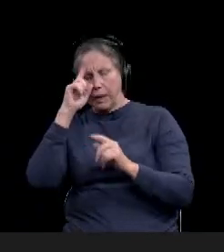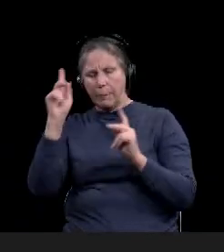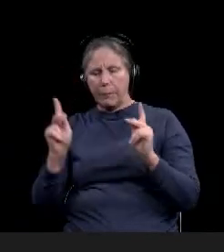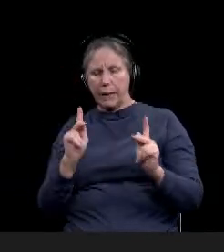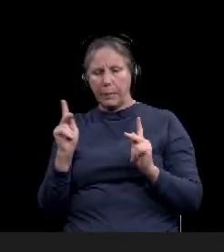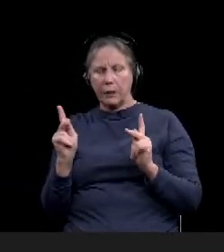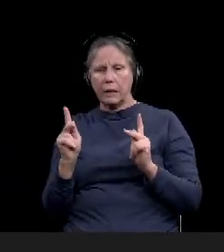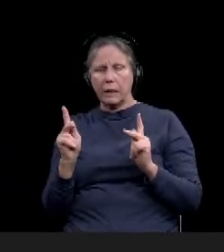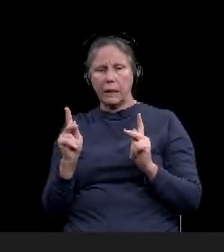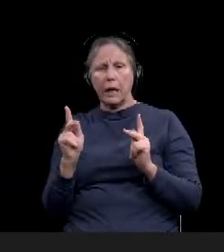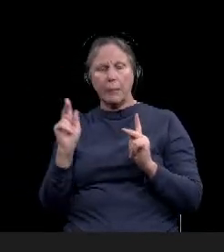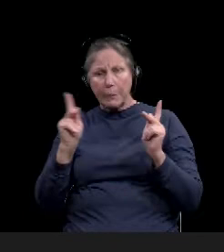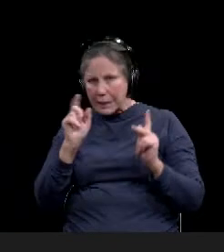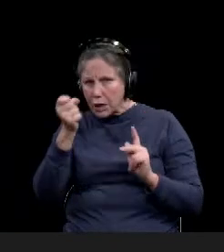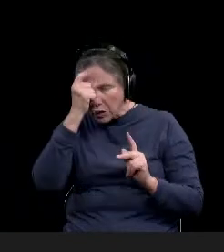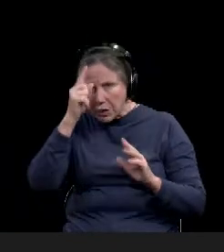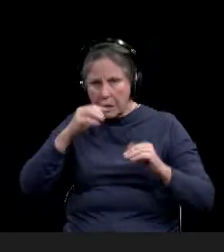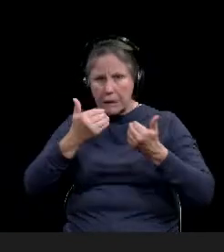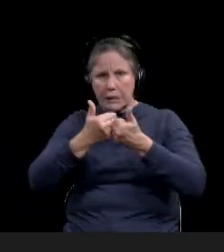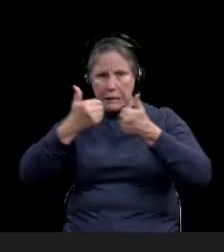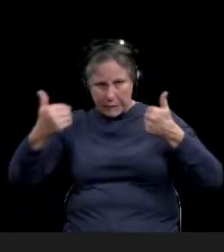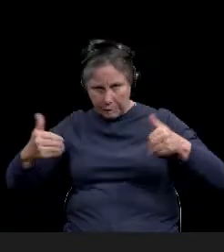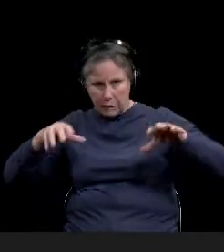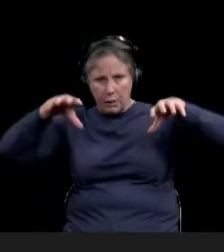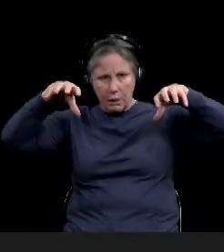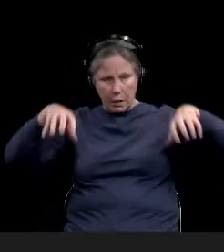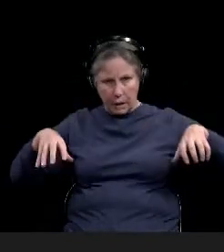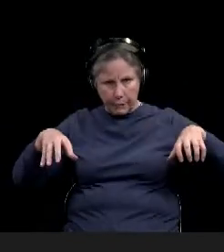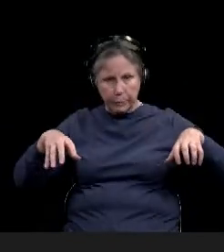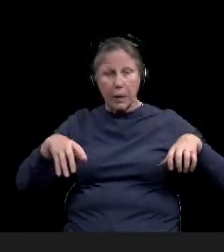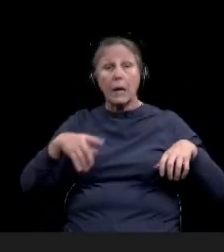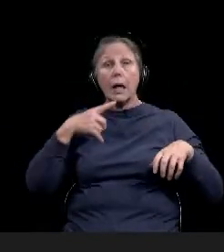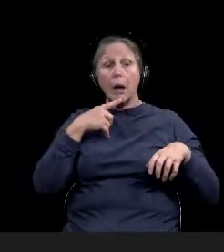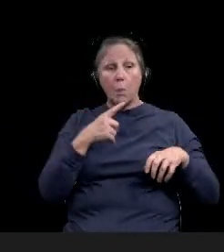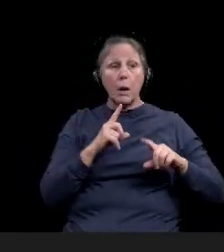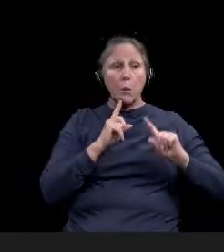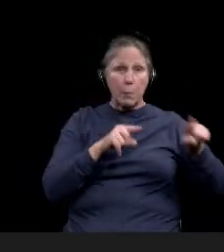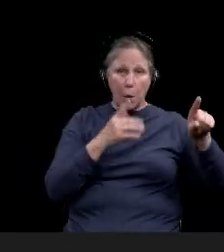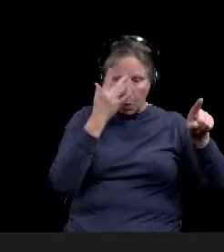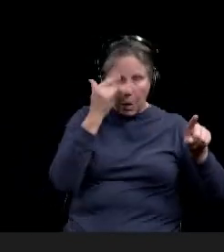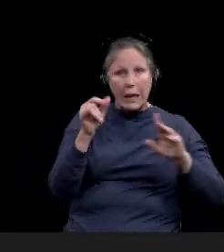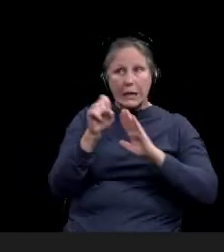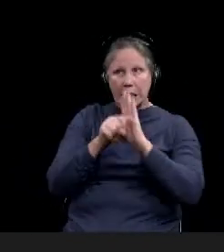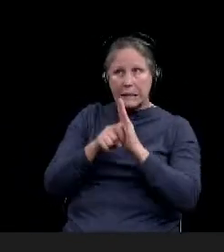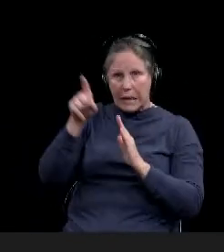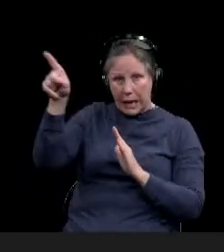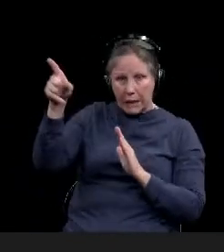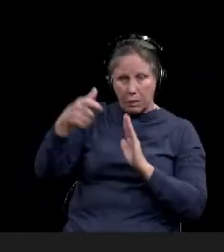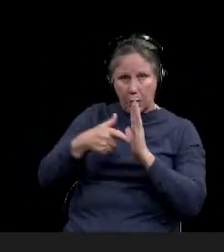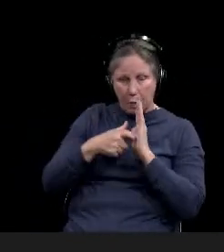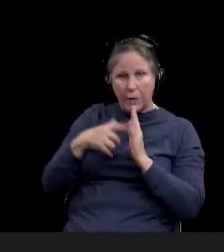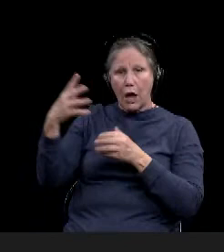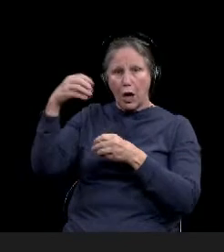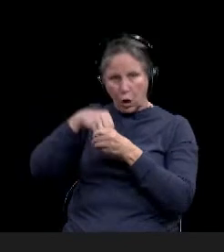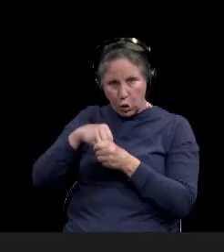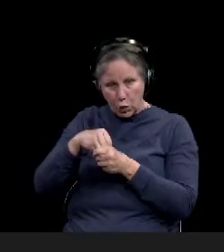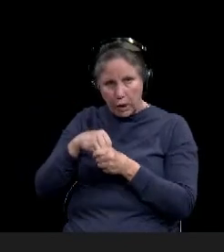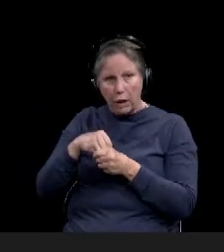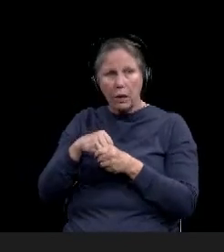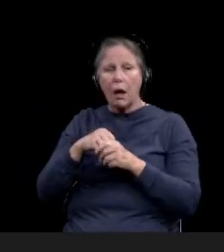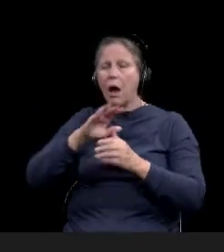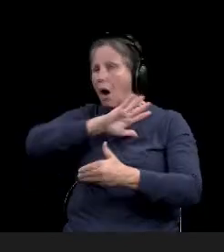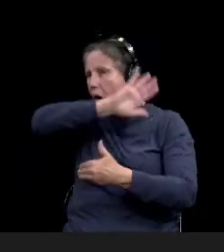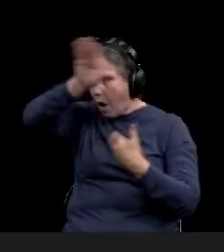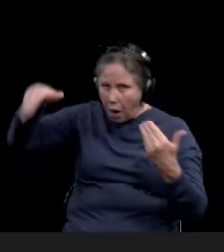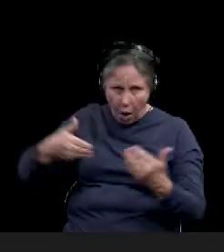our citizens need to understand that we are reporting it this way because that's the way the state is reporting it. They are including all surveillance testing in